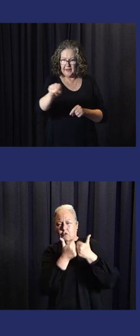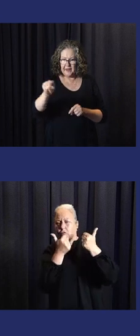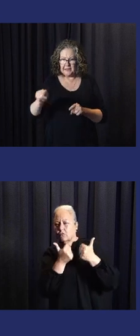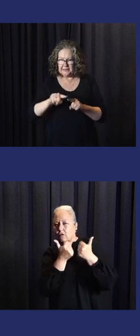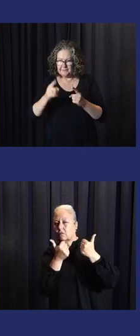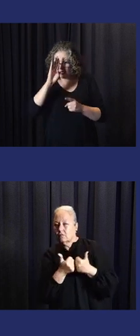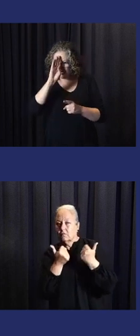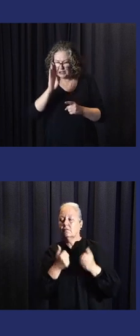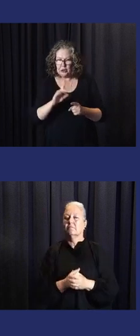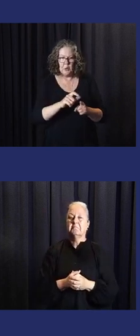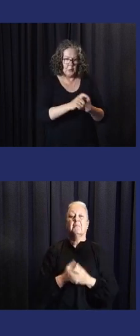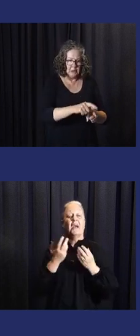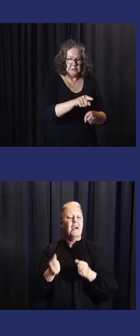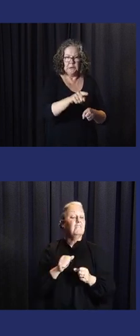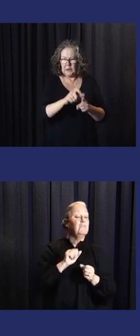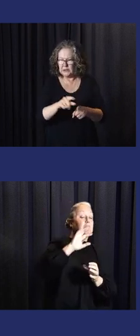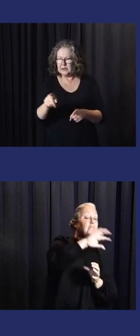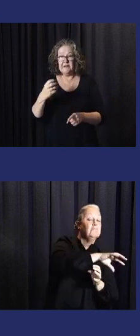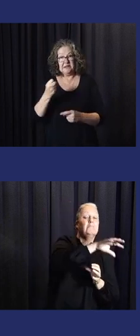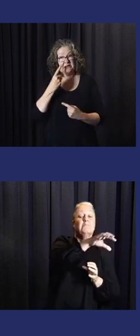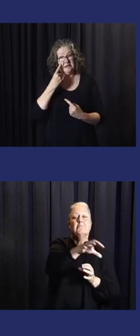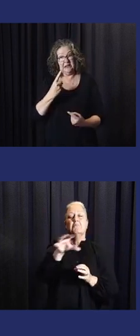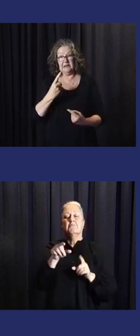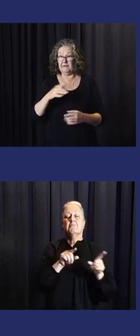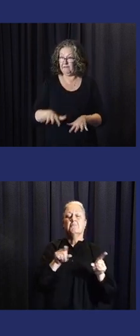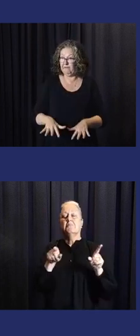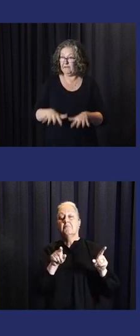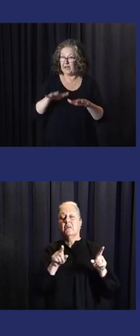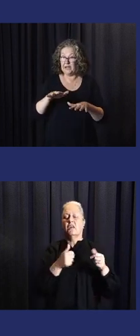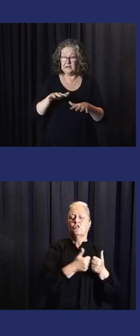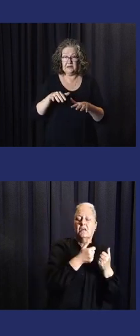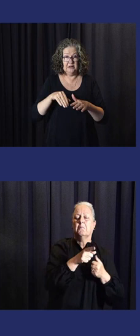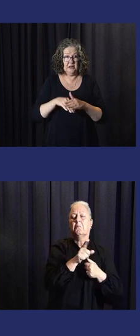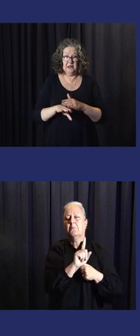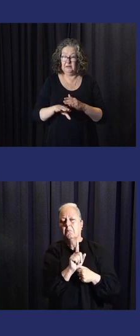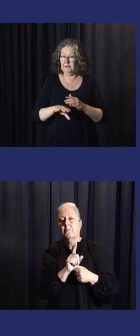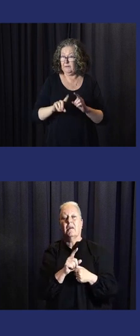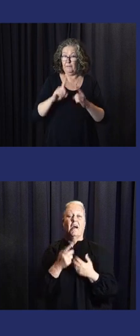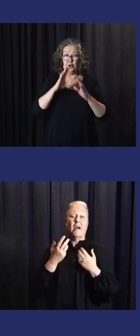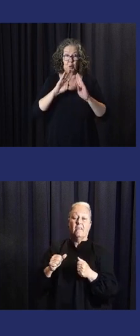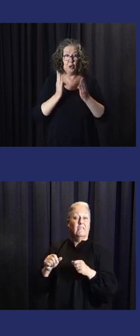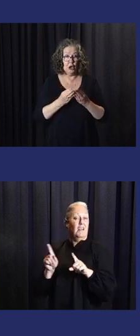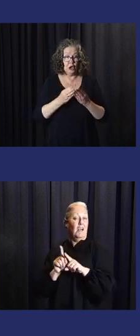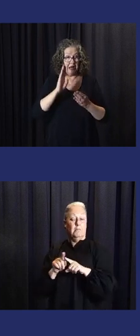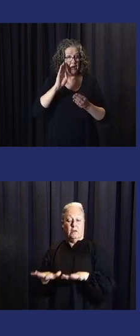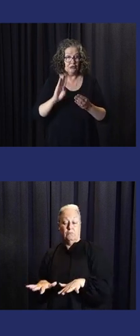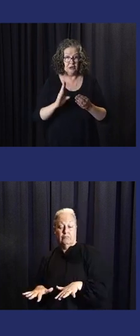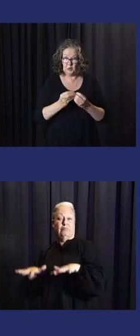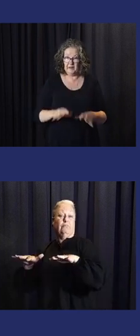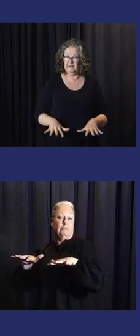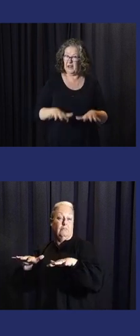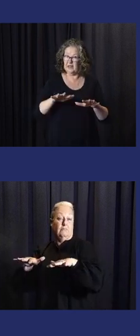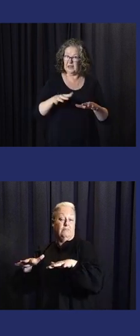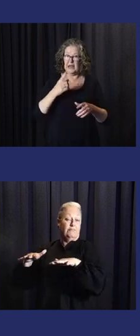challenges we've got. We will talk about challenges in certain countries versus other countries. But we've seen floods